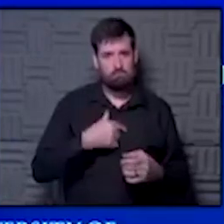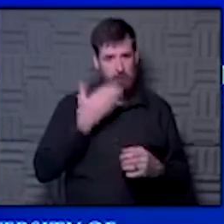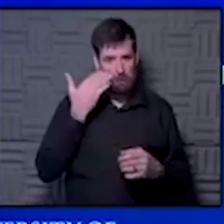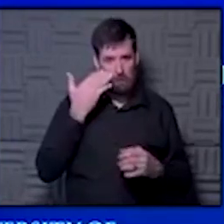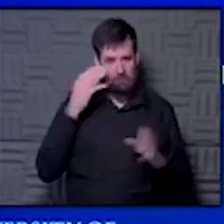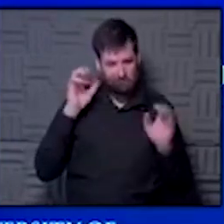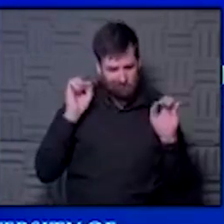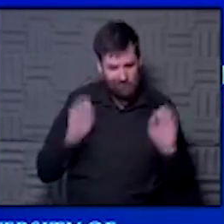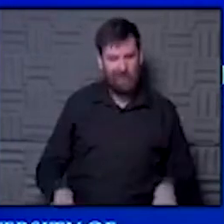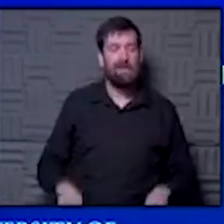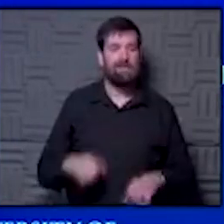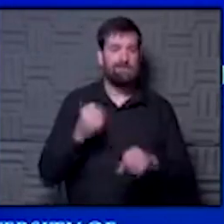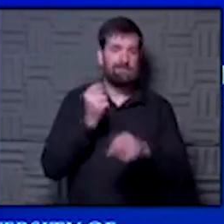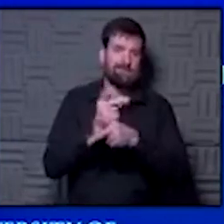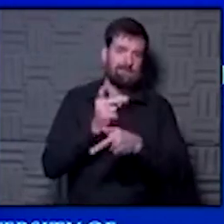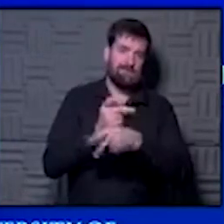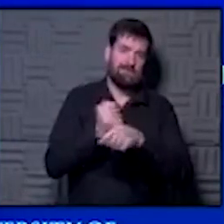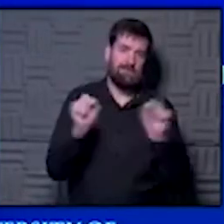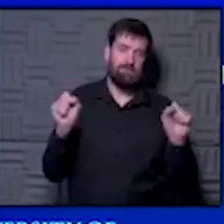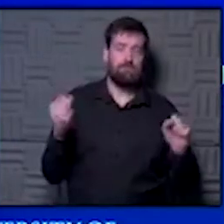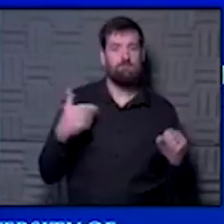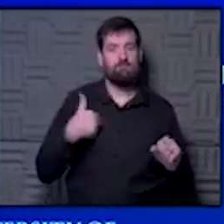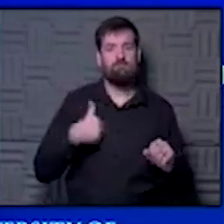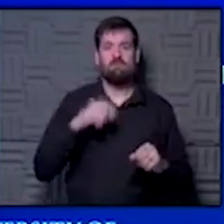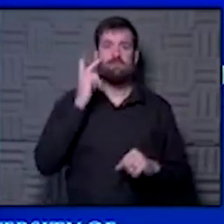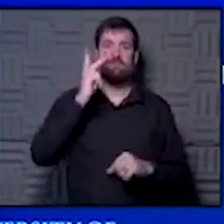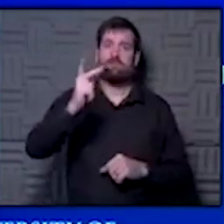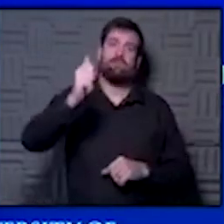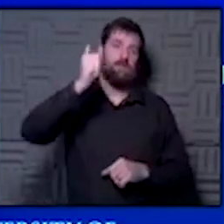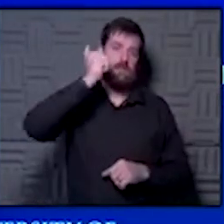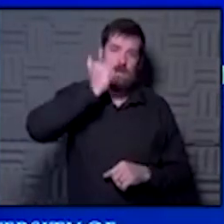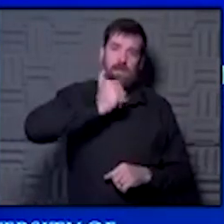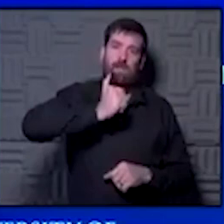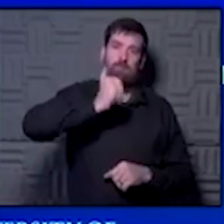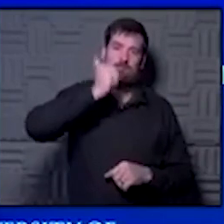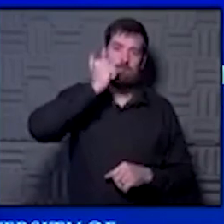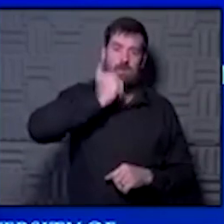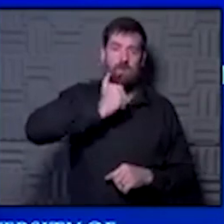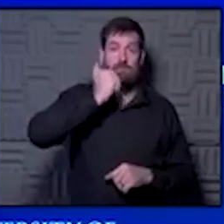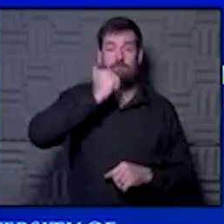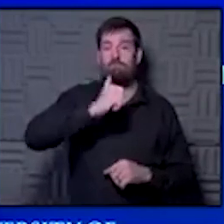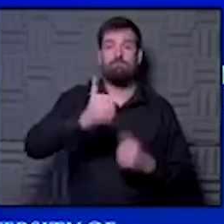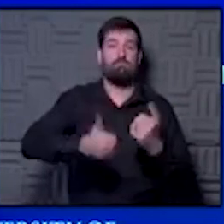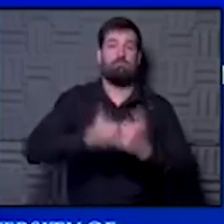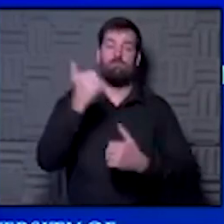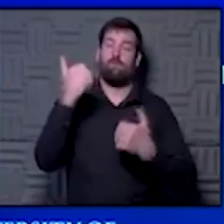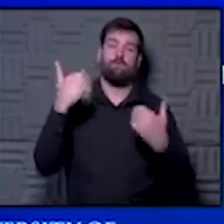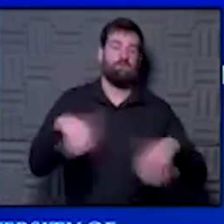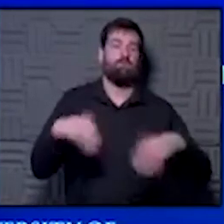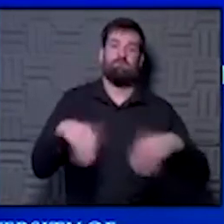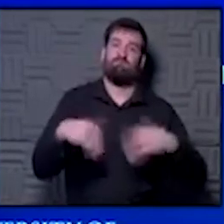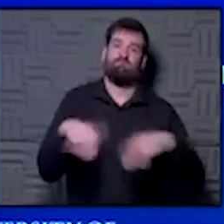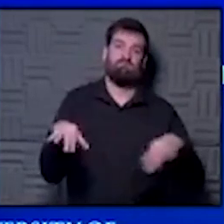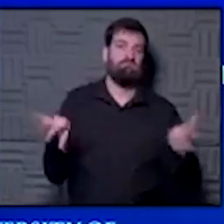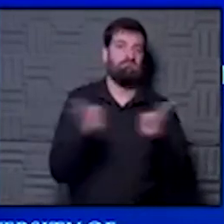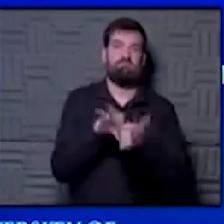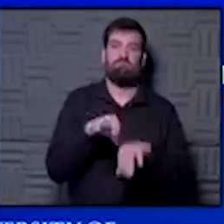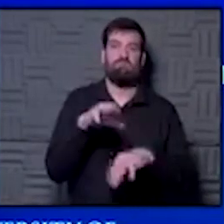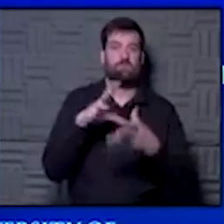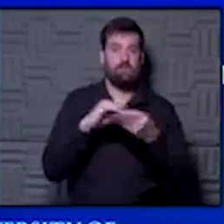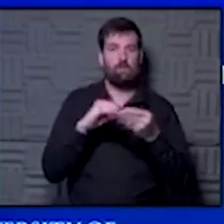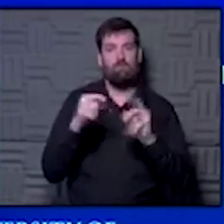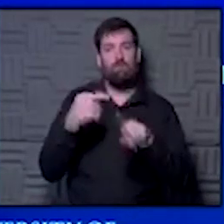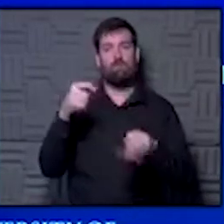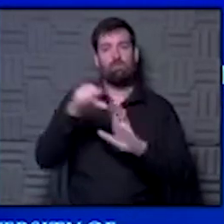safe. And we know we see it done every single day. I still think one of the most remarkable stories is out of